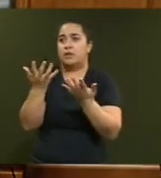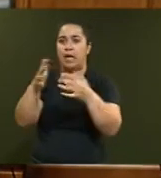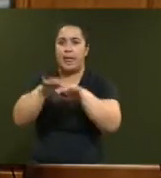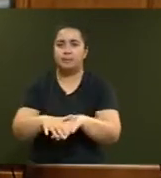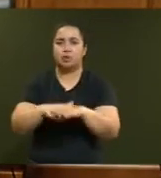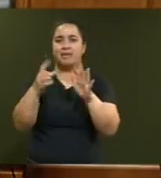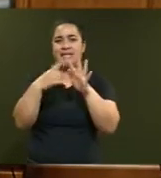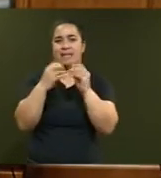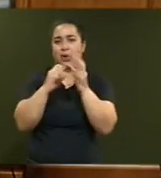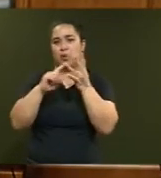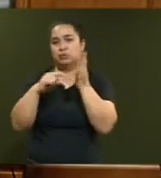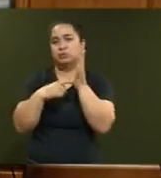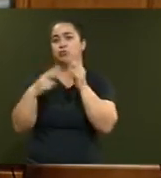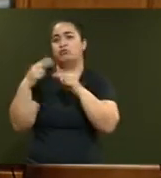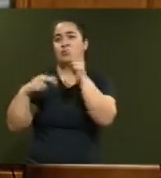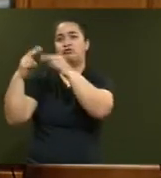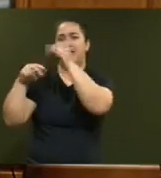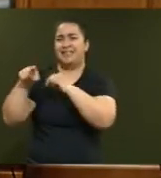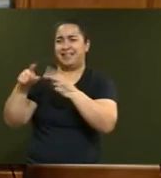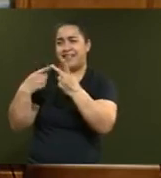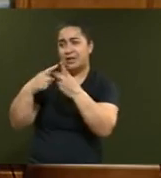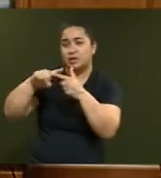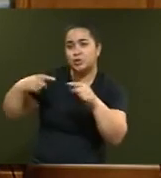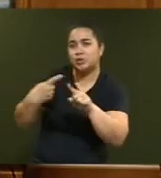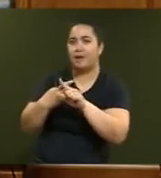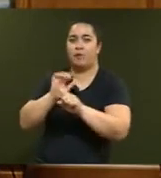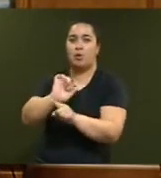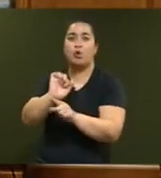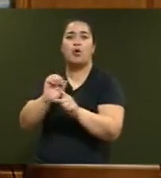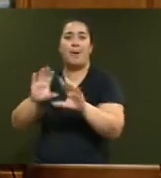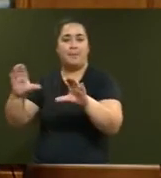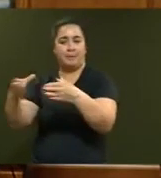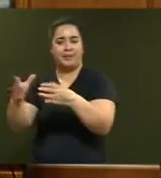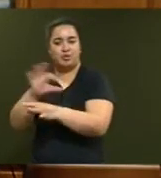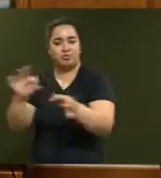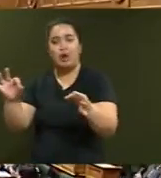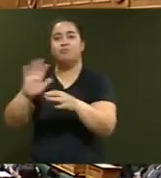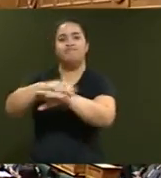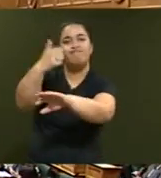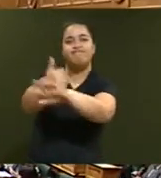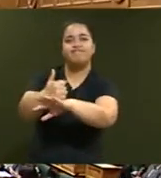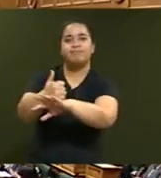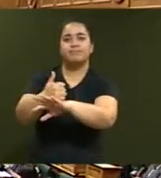as yet another excuse for her party not building affordable or state housing?